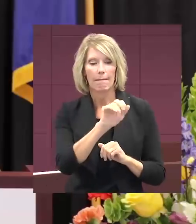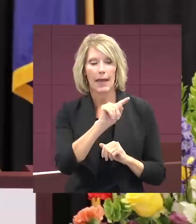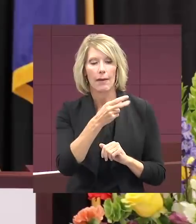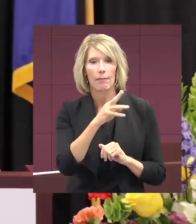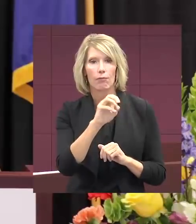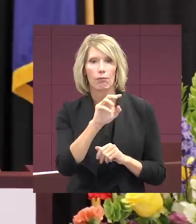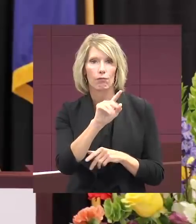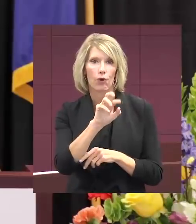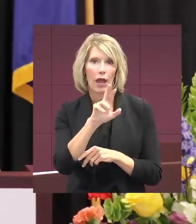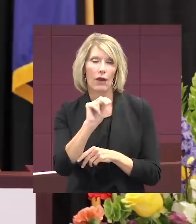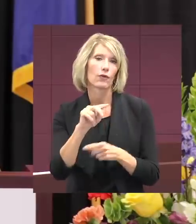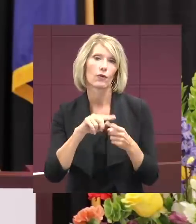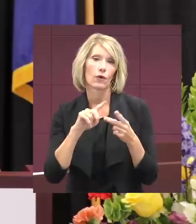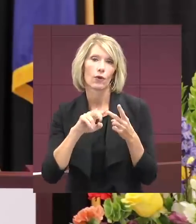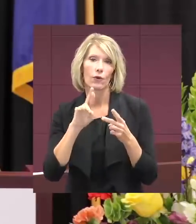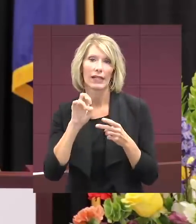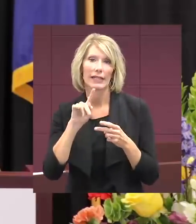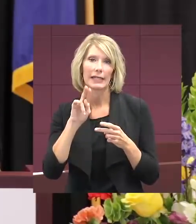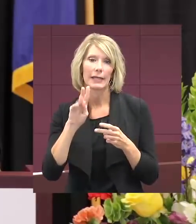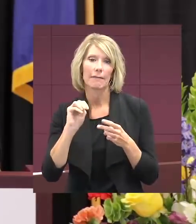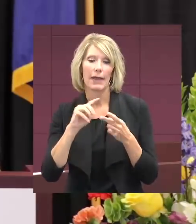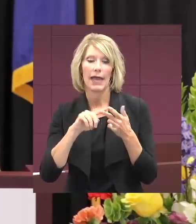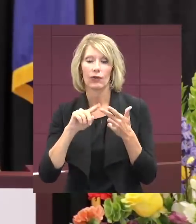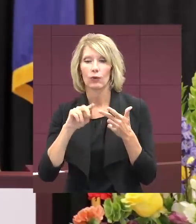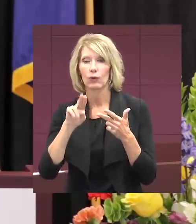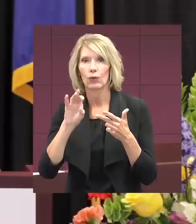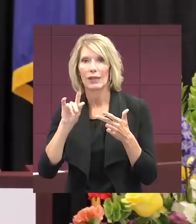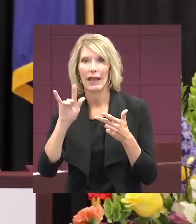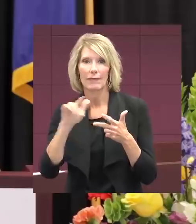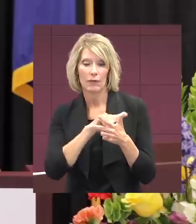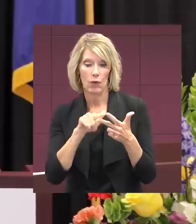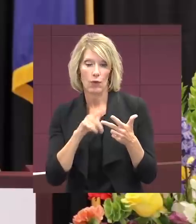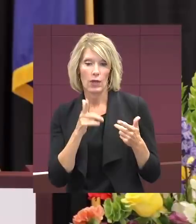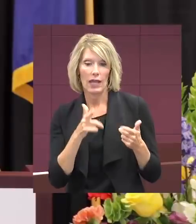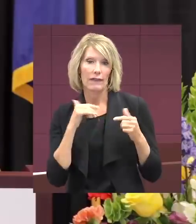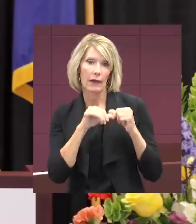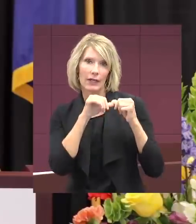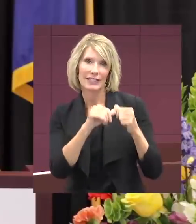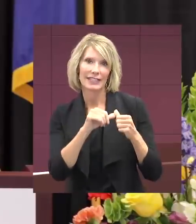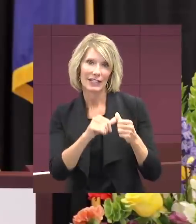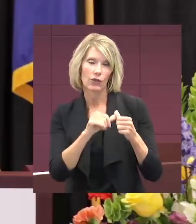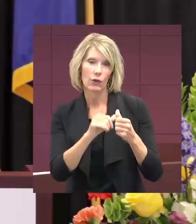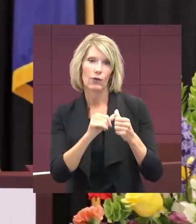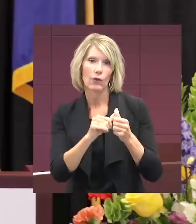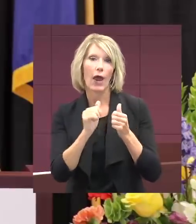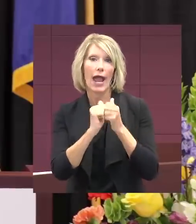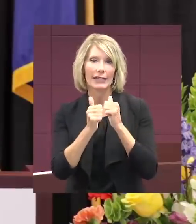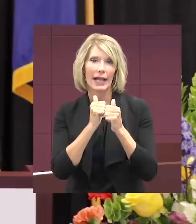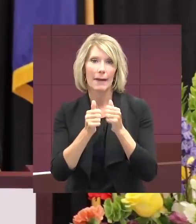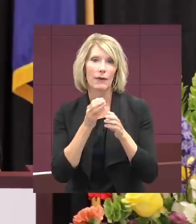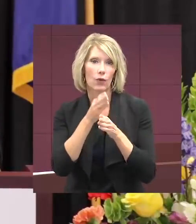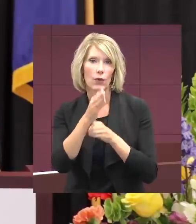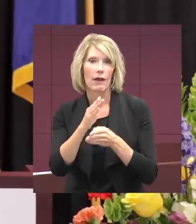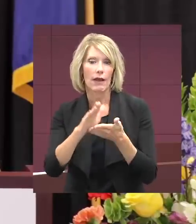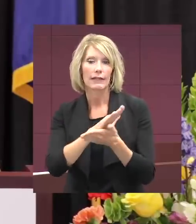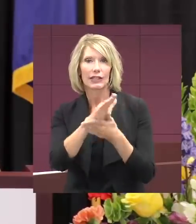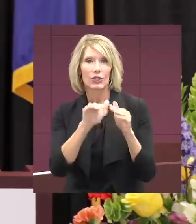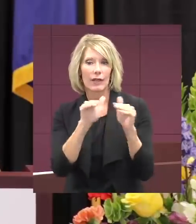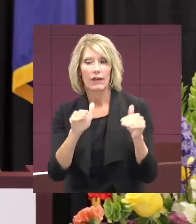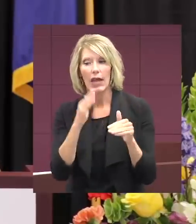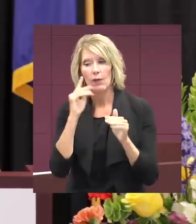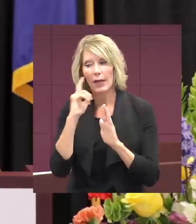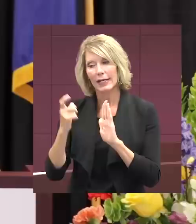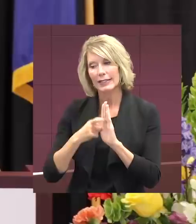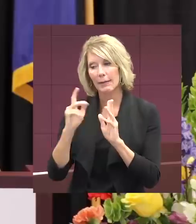Jayce, Rakeem, and many others who are extending their athletic careers at the collegiate level. We want to recognize those who have